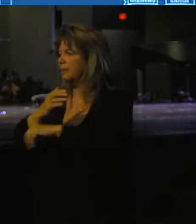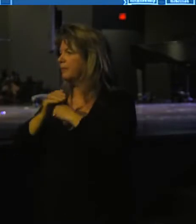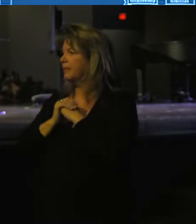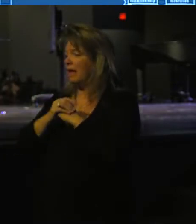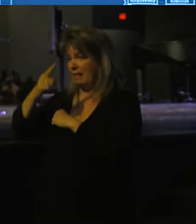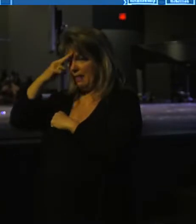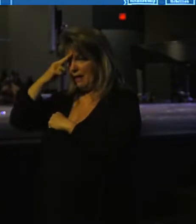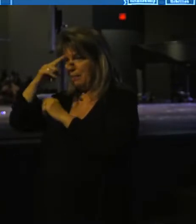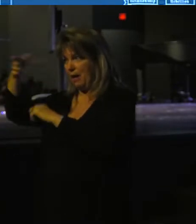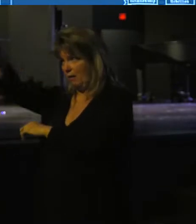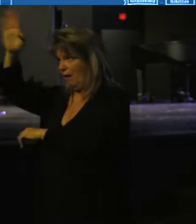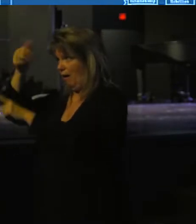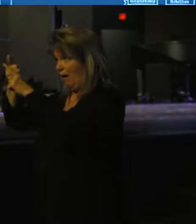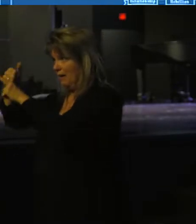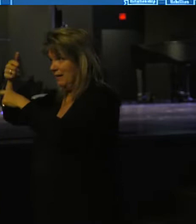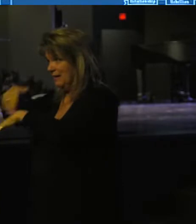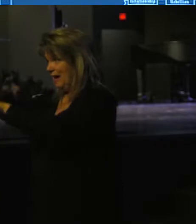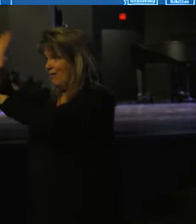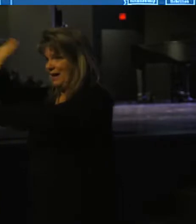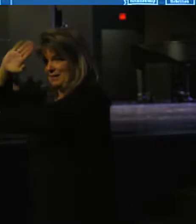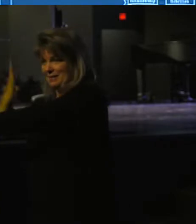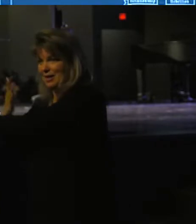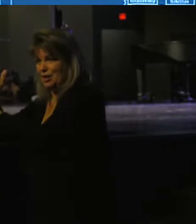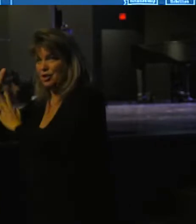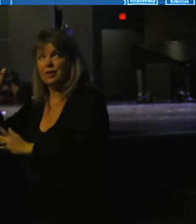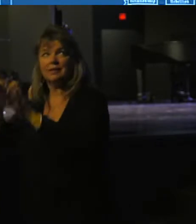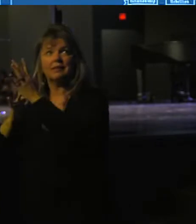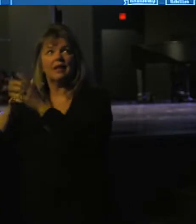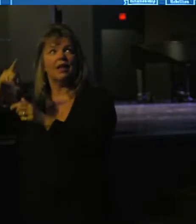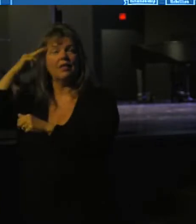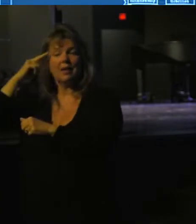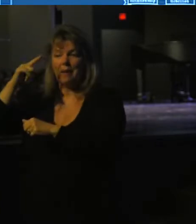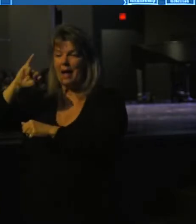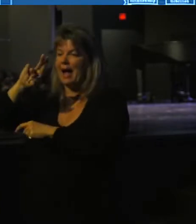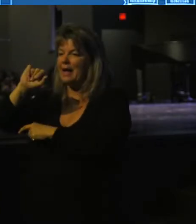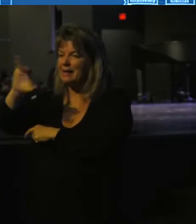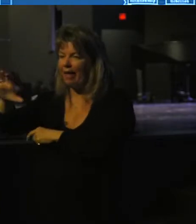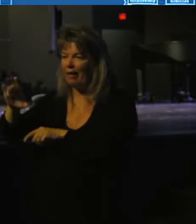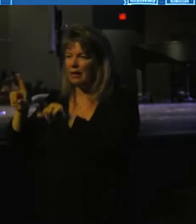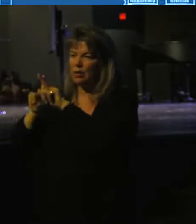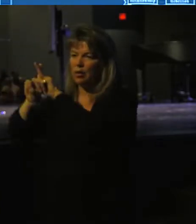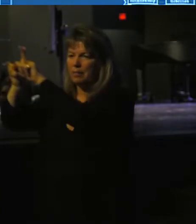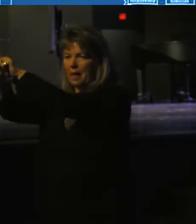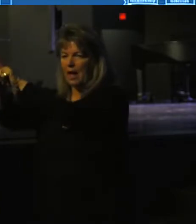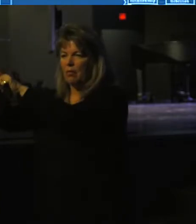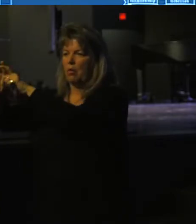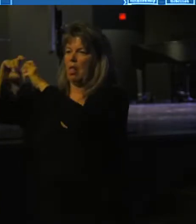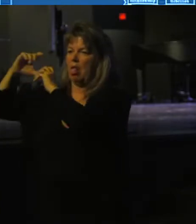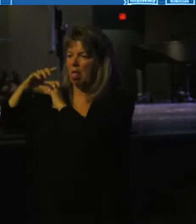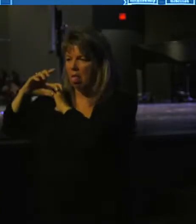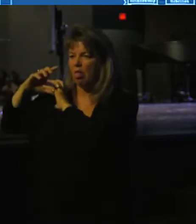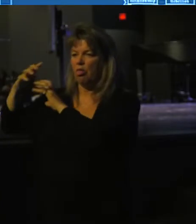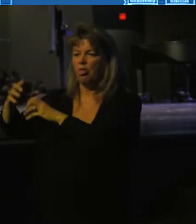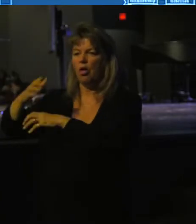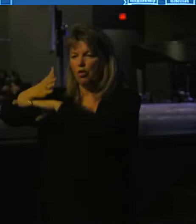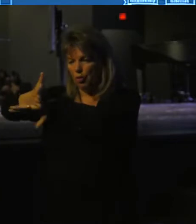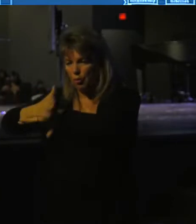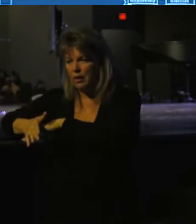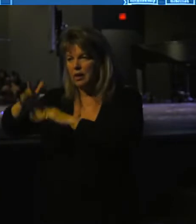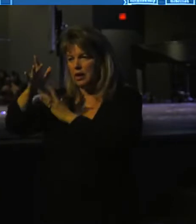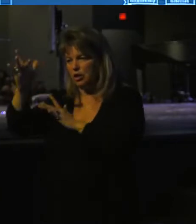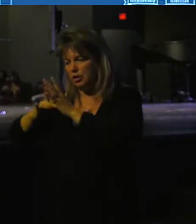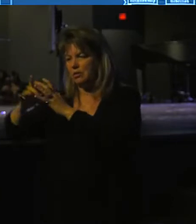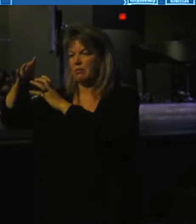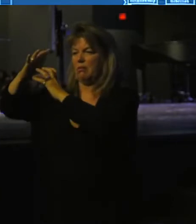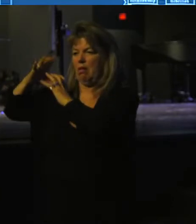You think about God sacrificing his son, Jesus. You think about Isaac going up the mountain with the wood on his back. You think about Jesus